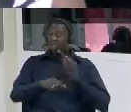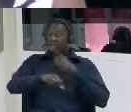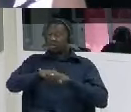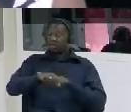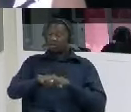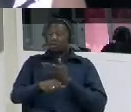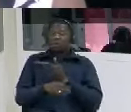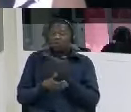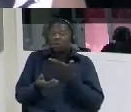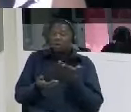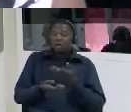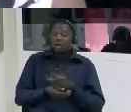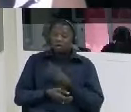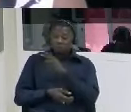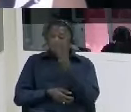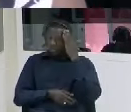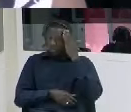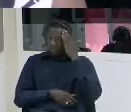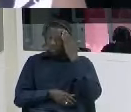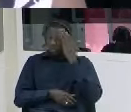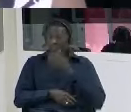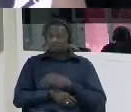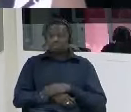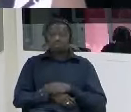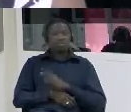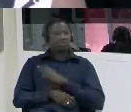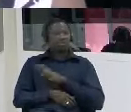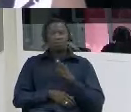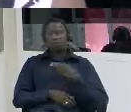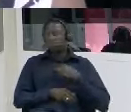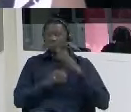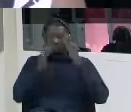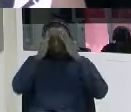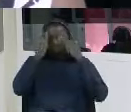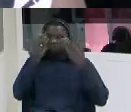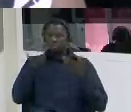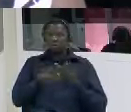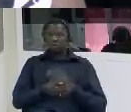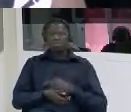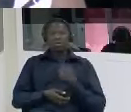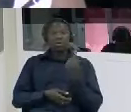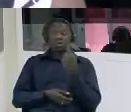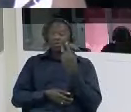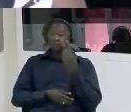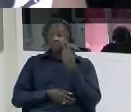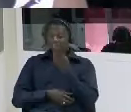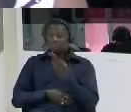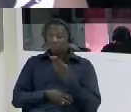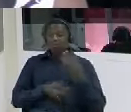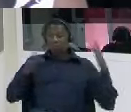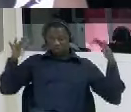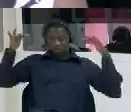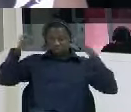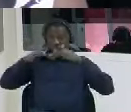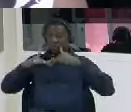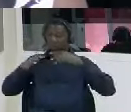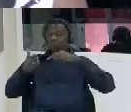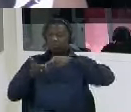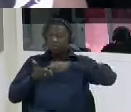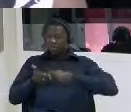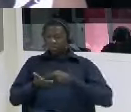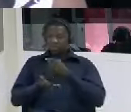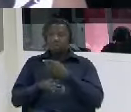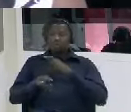no i don't know i don't definitely know i just saw them at the conference center they're sitting on it